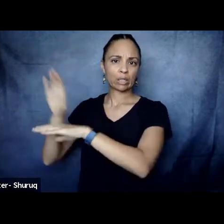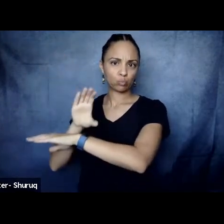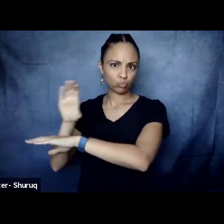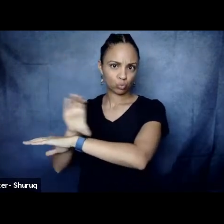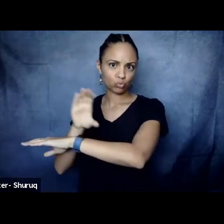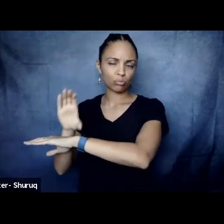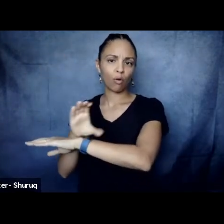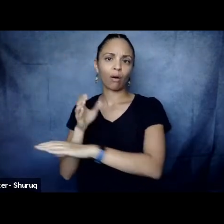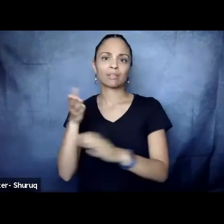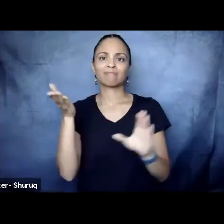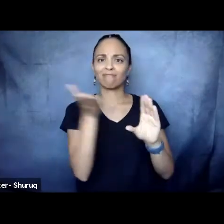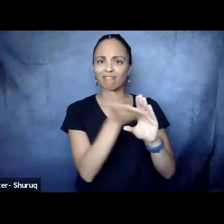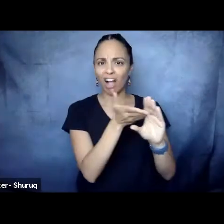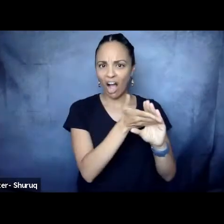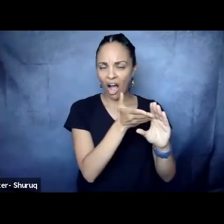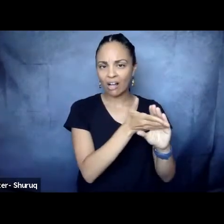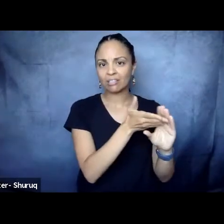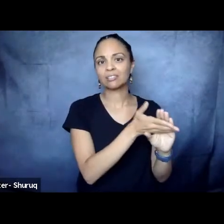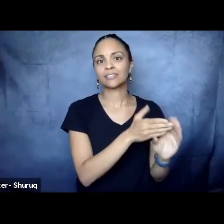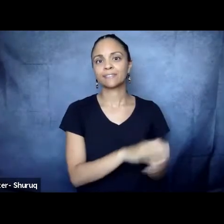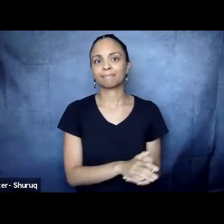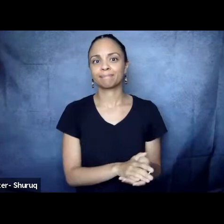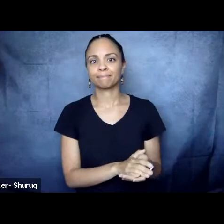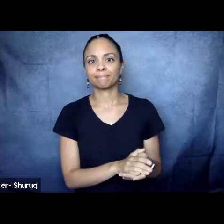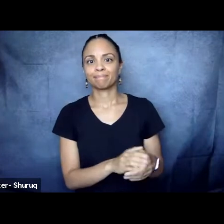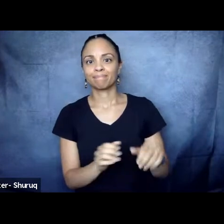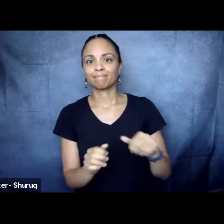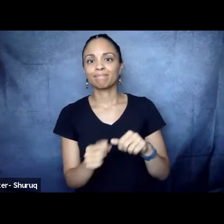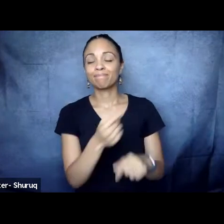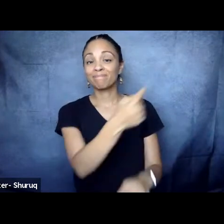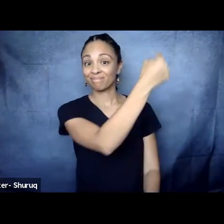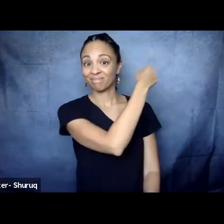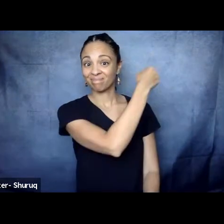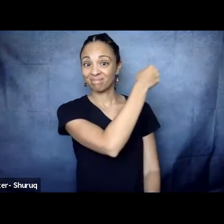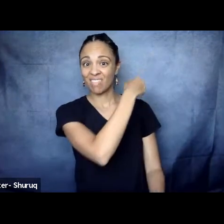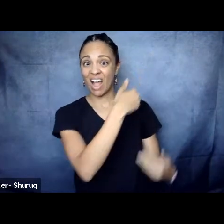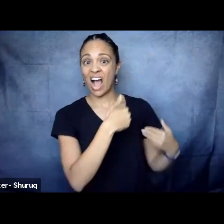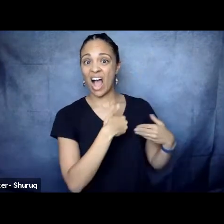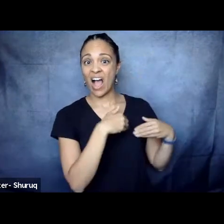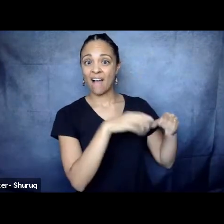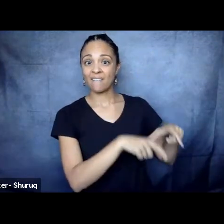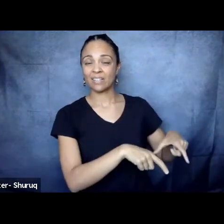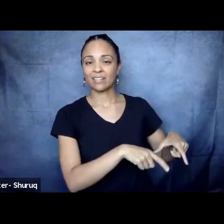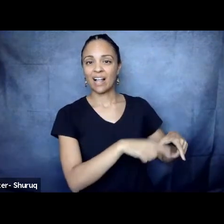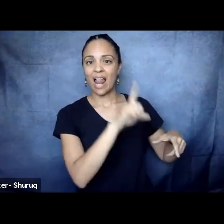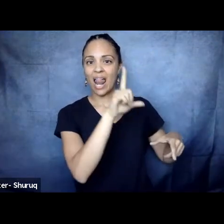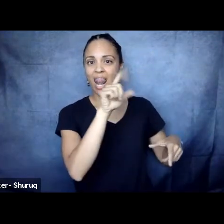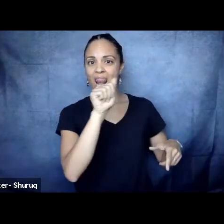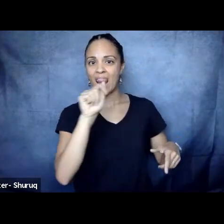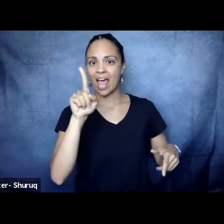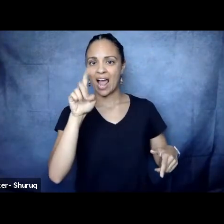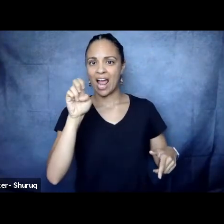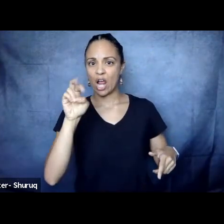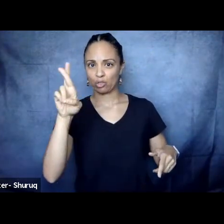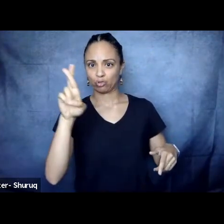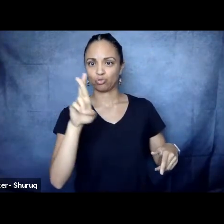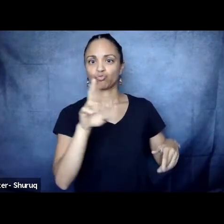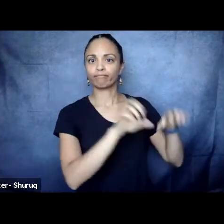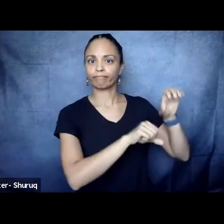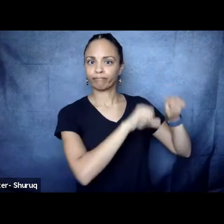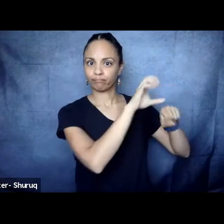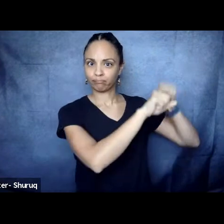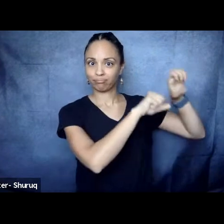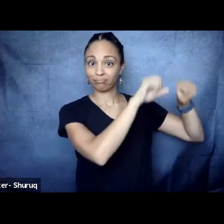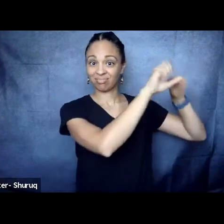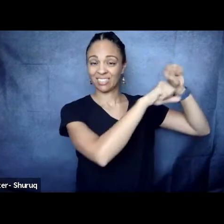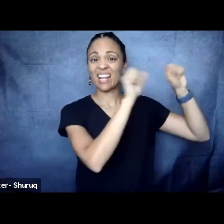There's a bit of a wooden ladder that takes you up to high space to go get books. And by the way, I don't have